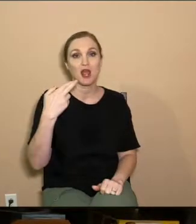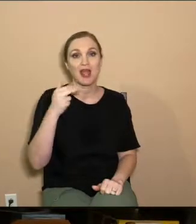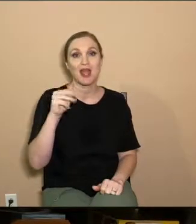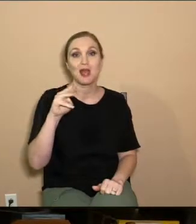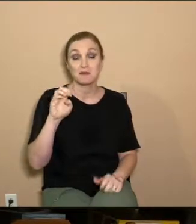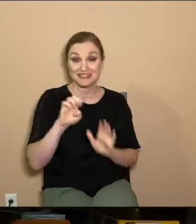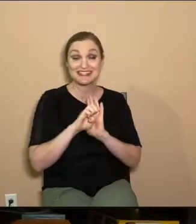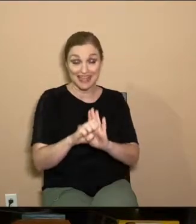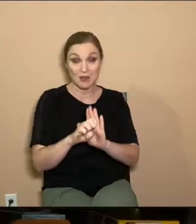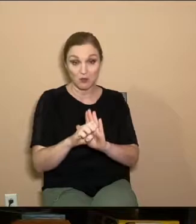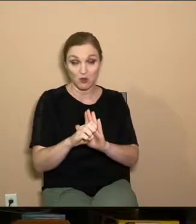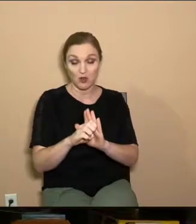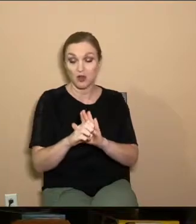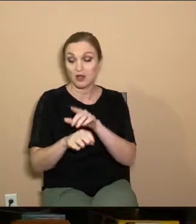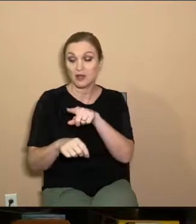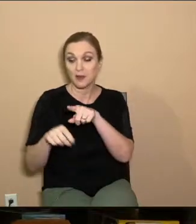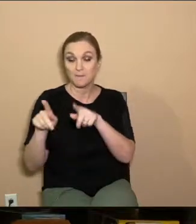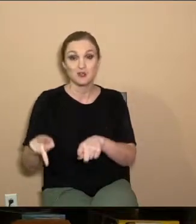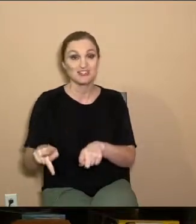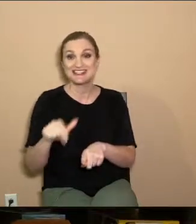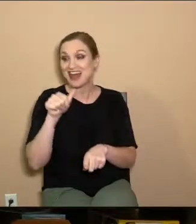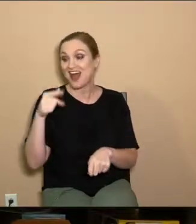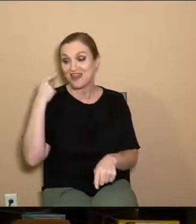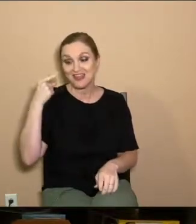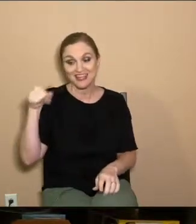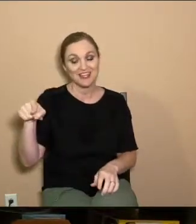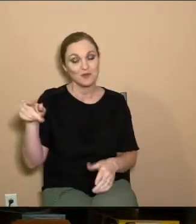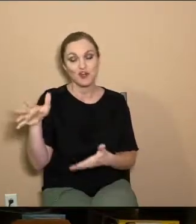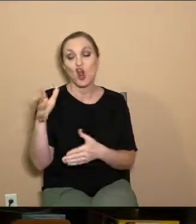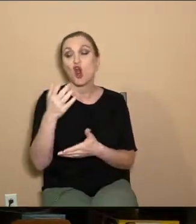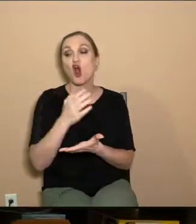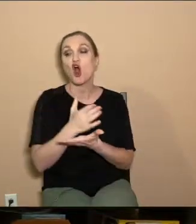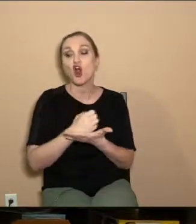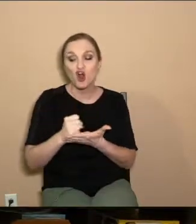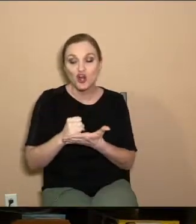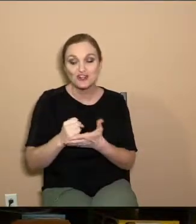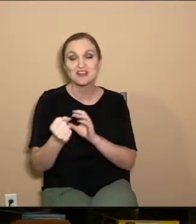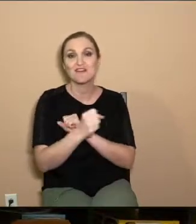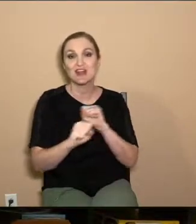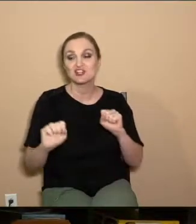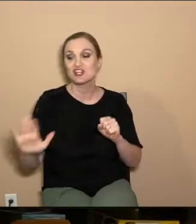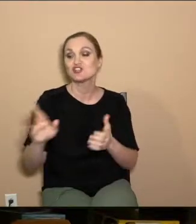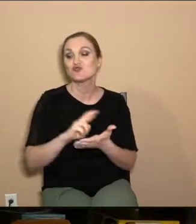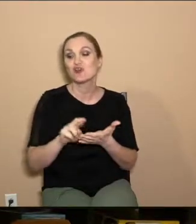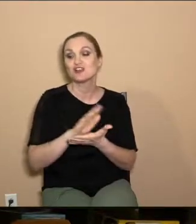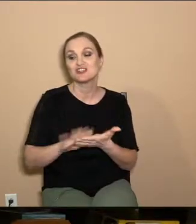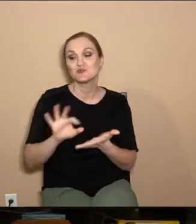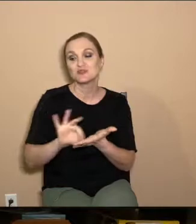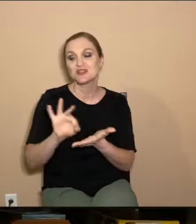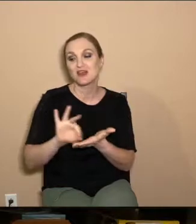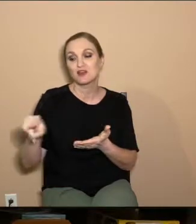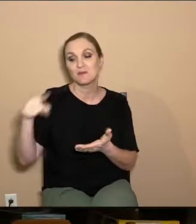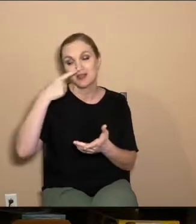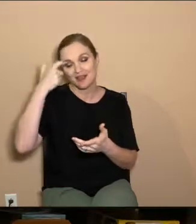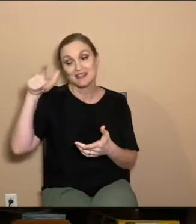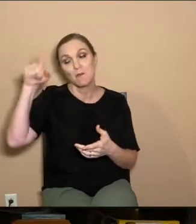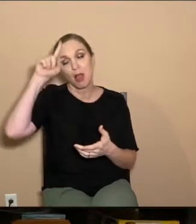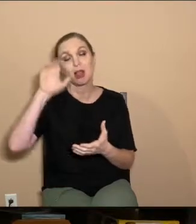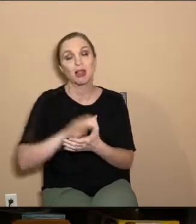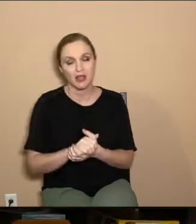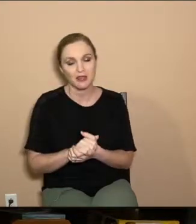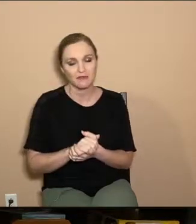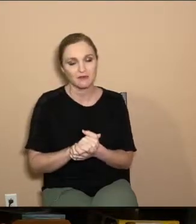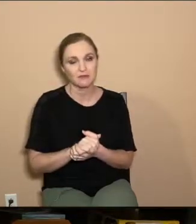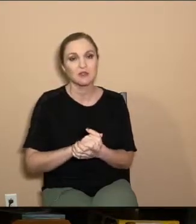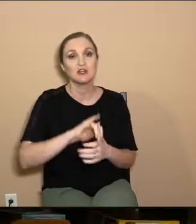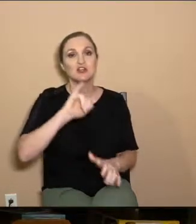of one who didn't think that he was going to earn salvation. His righteousness was counted to him because he believed. And